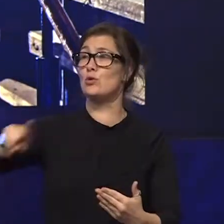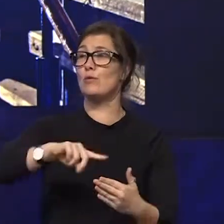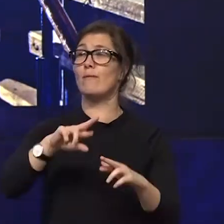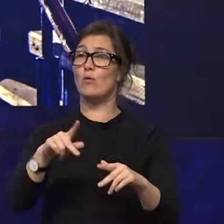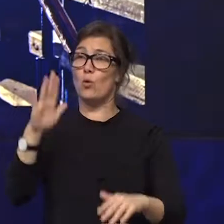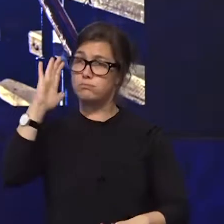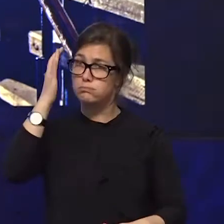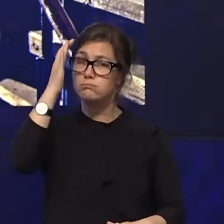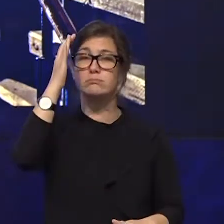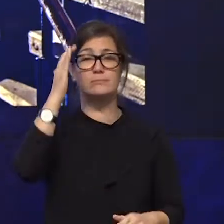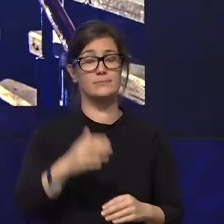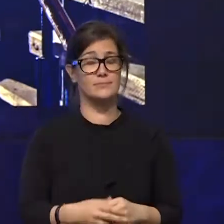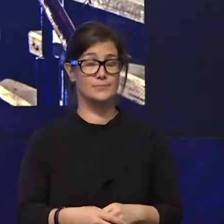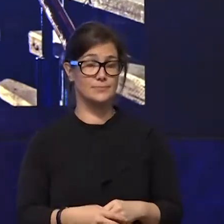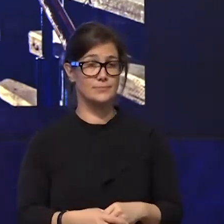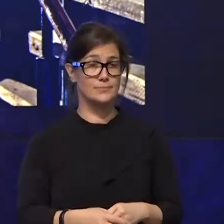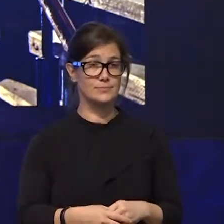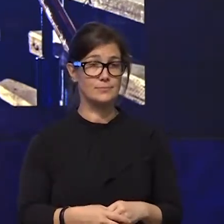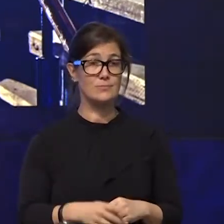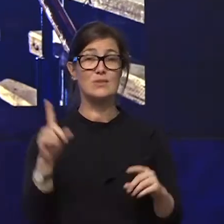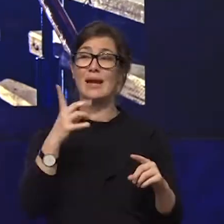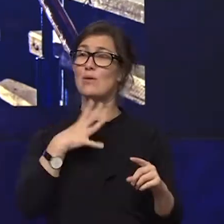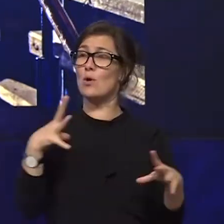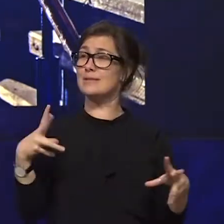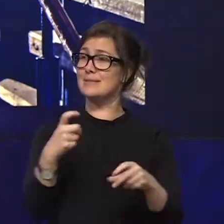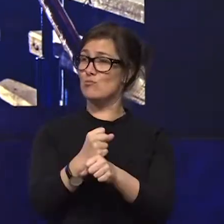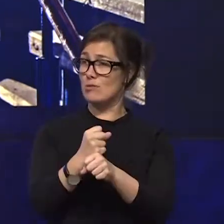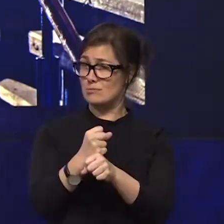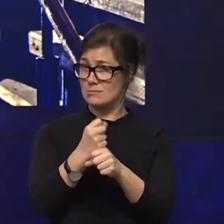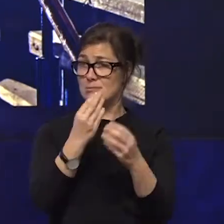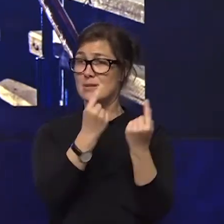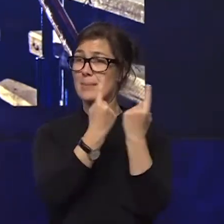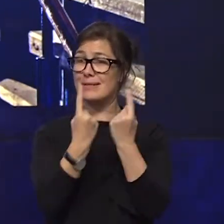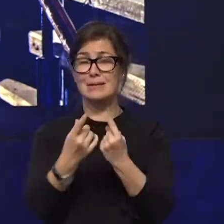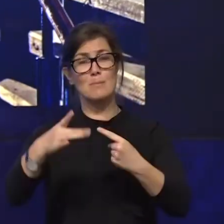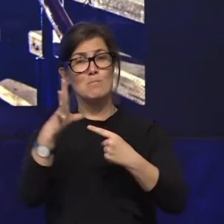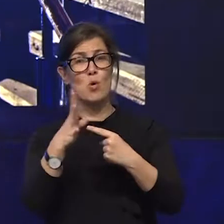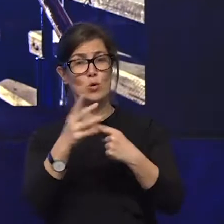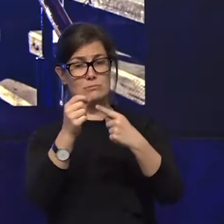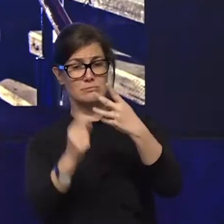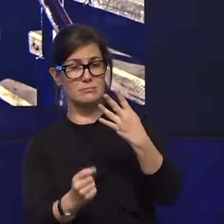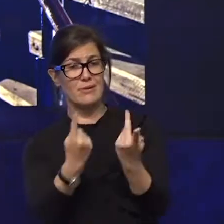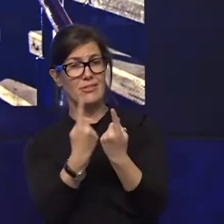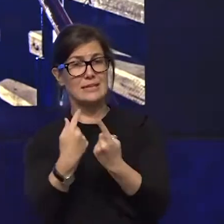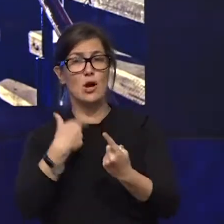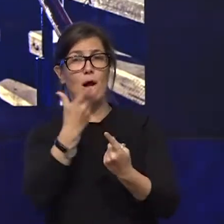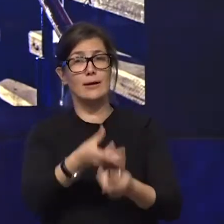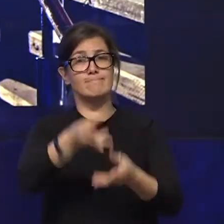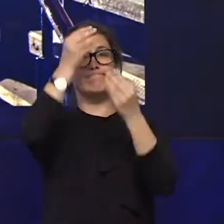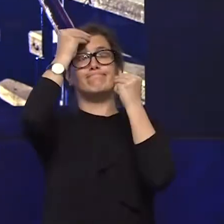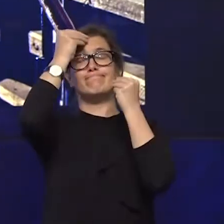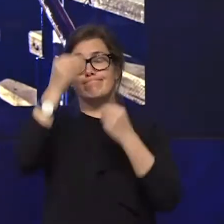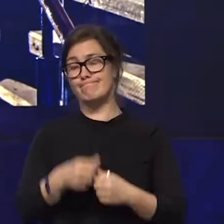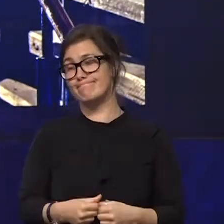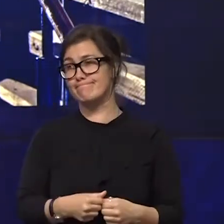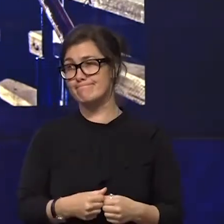today by giving you a brief summary of some of the key takeaway points for me but i first of all